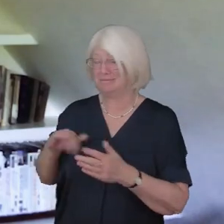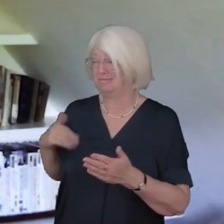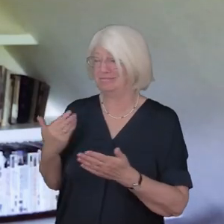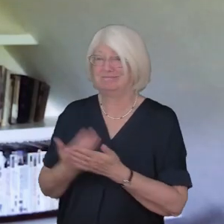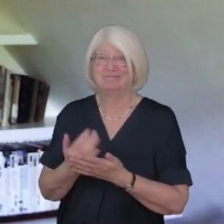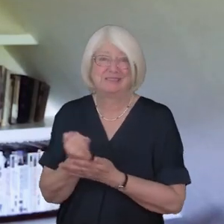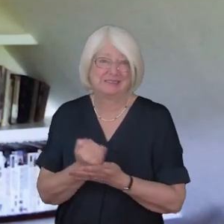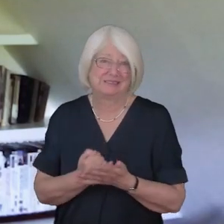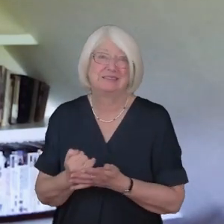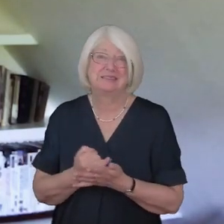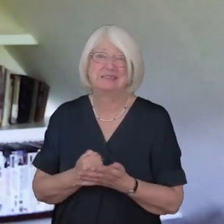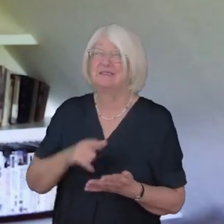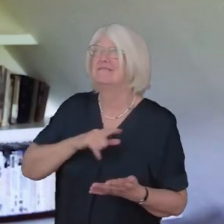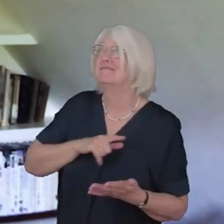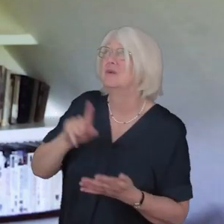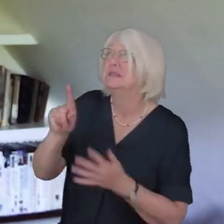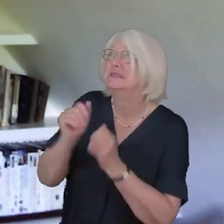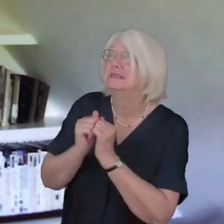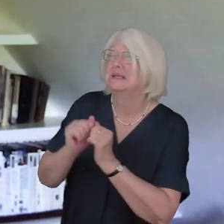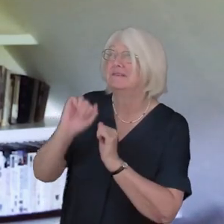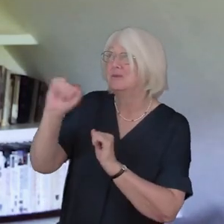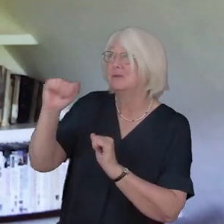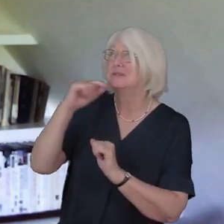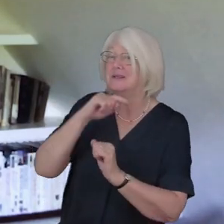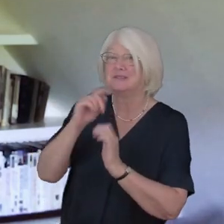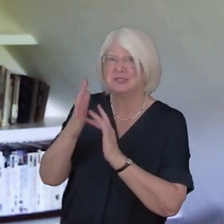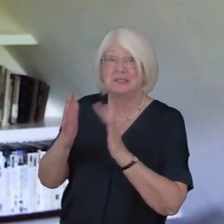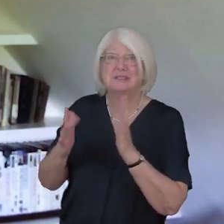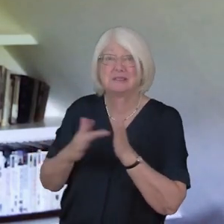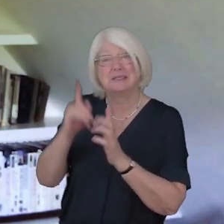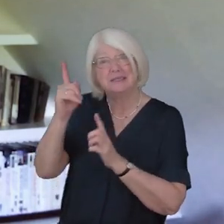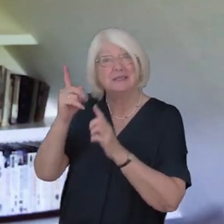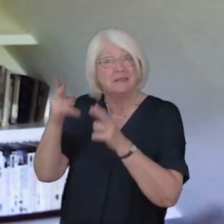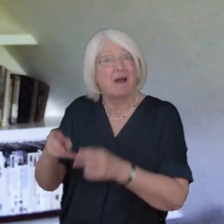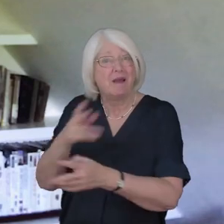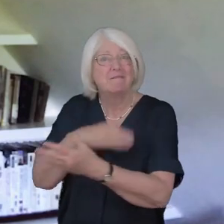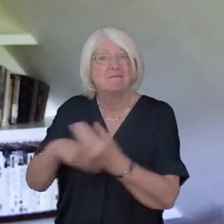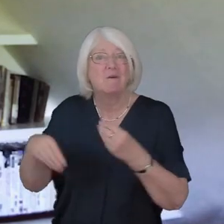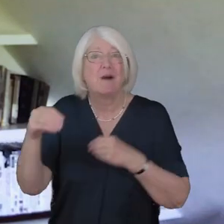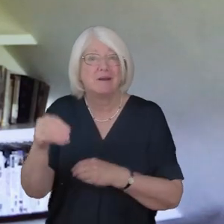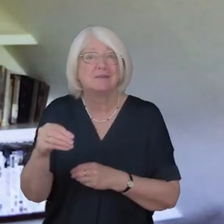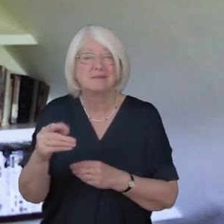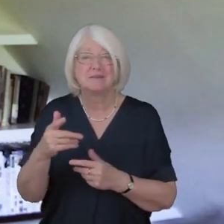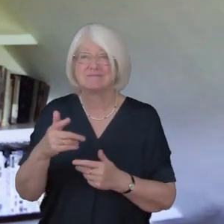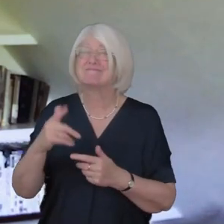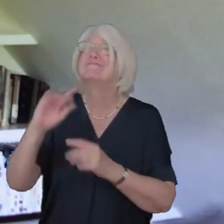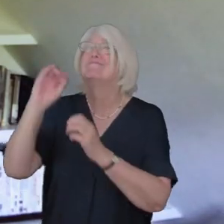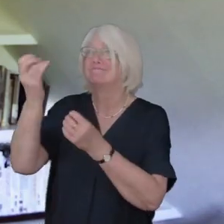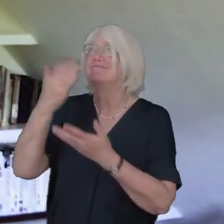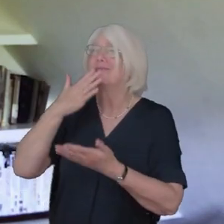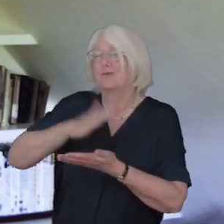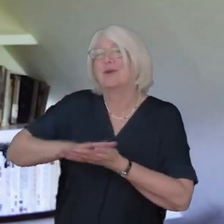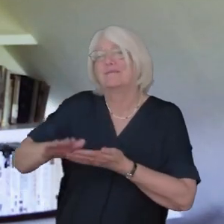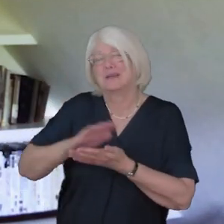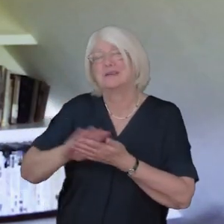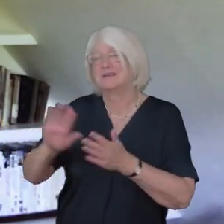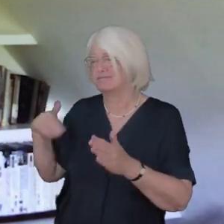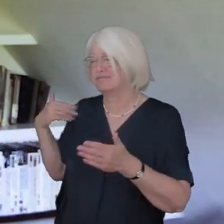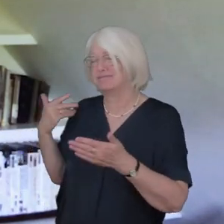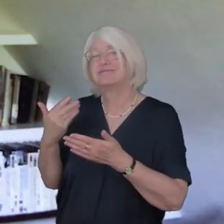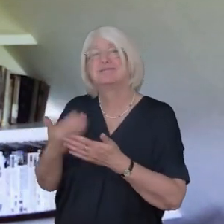our sins for the sake of your son Jesus Christ who died for us forgive us all that is past